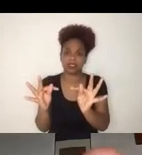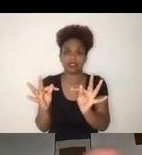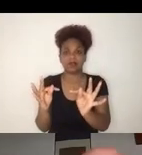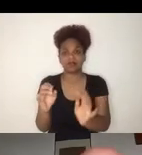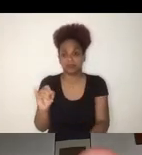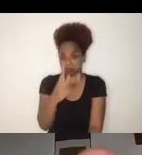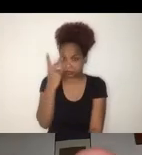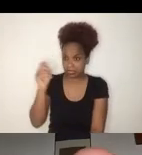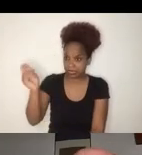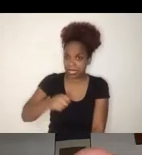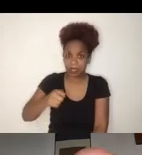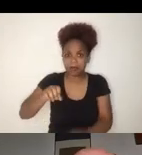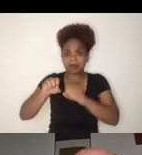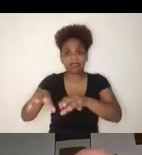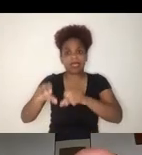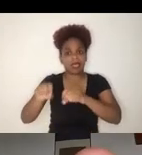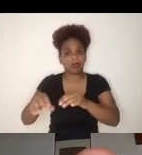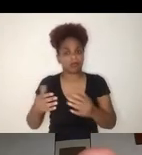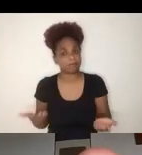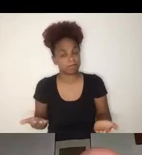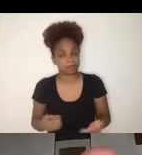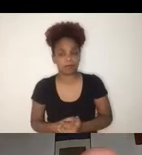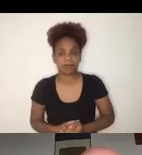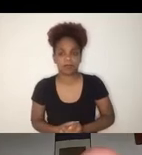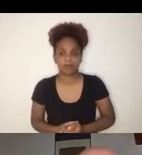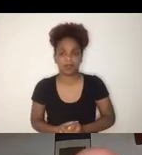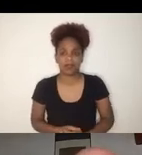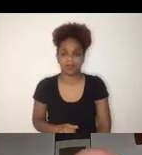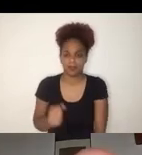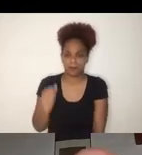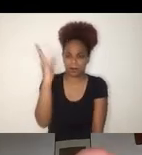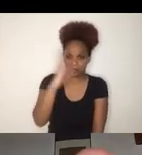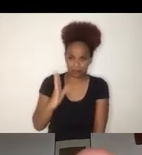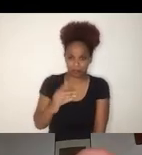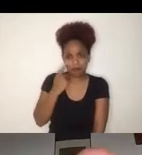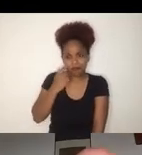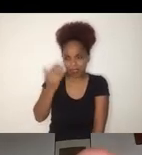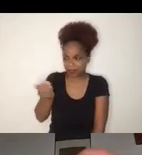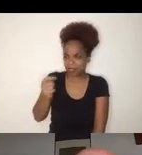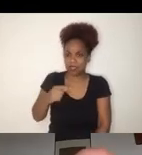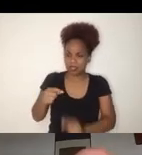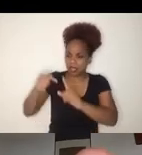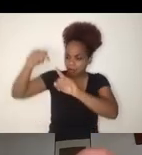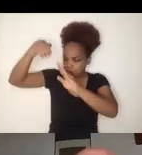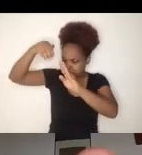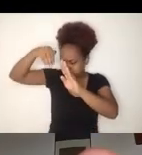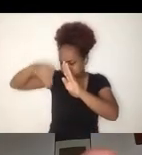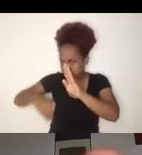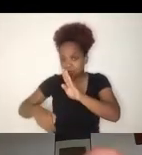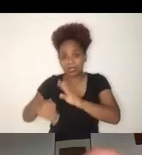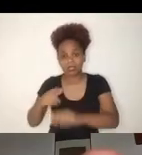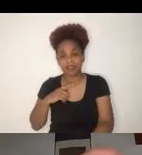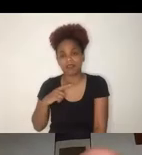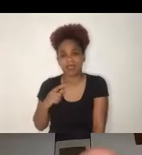among countries. Only a bit more than 20% of schools or